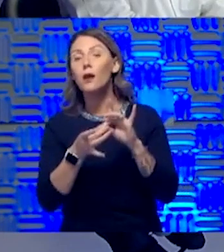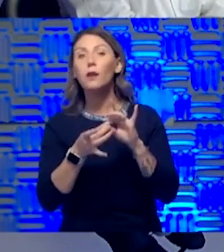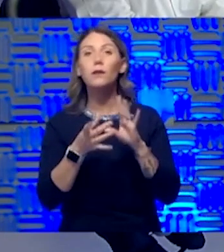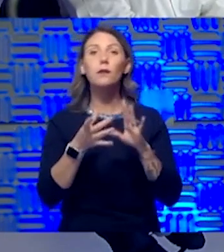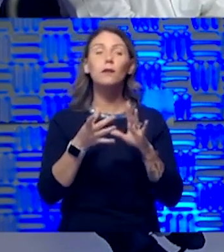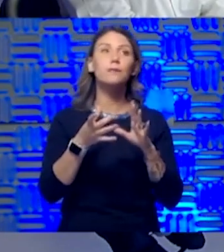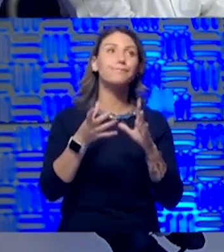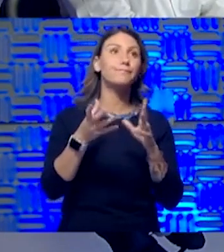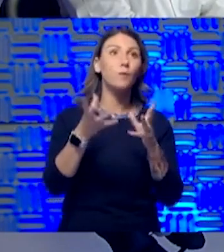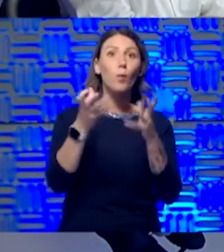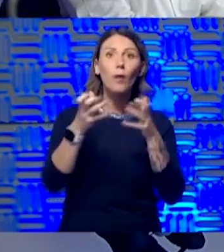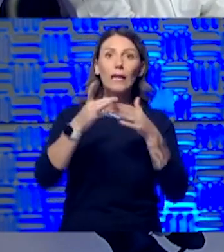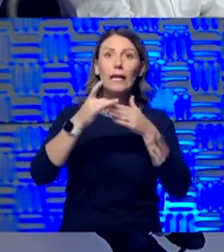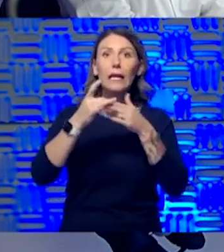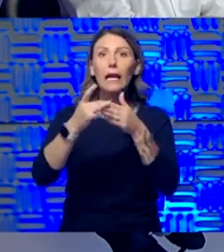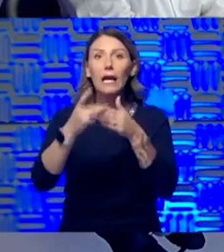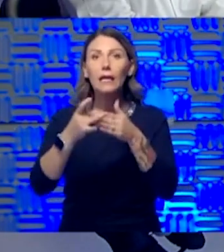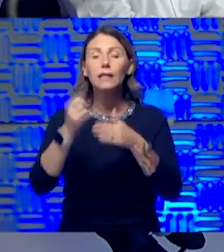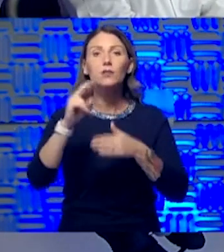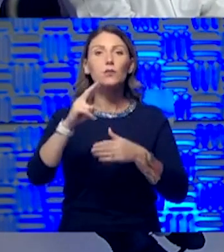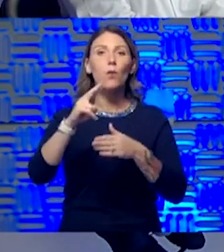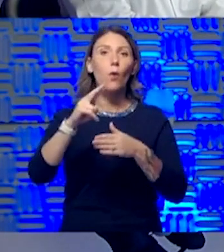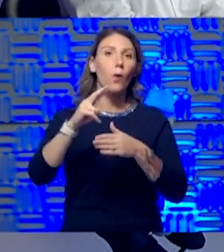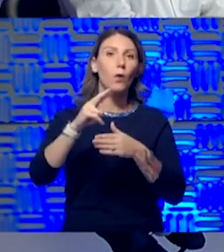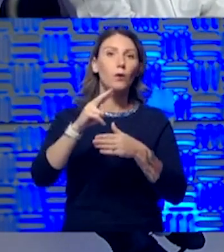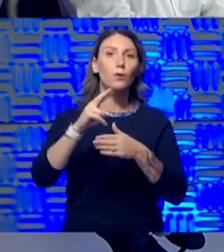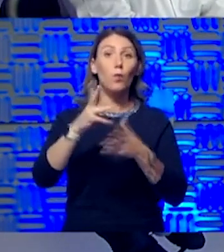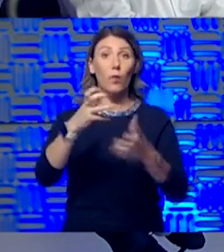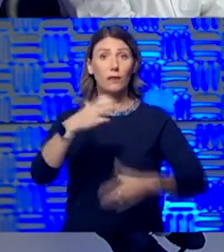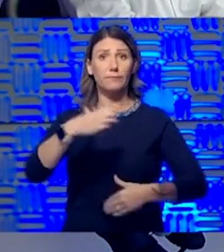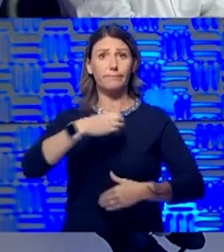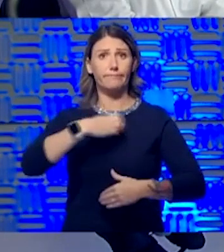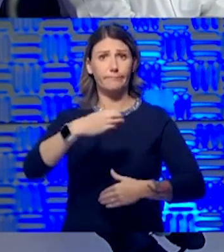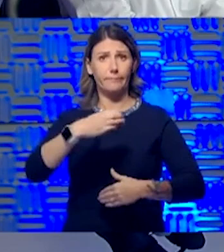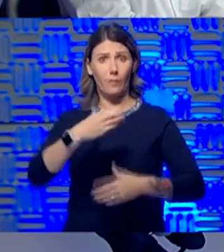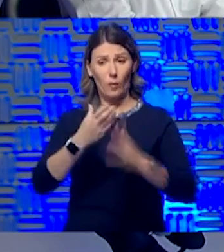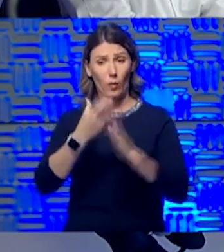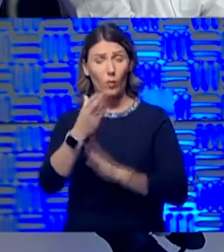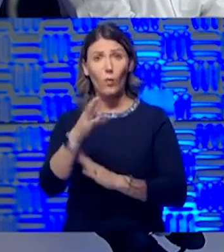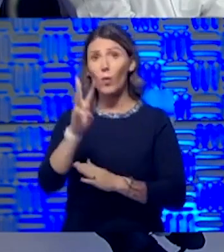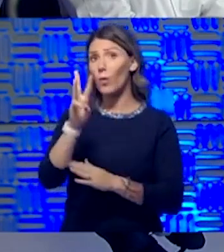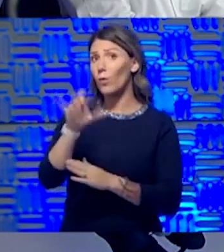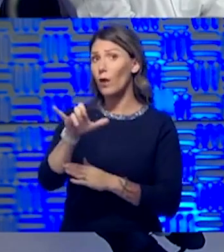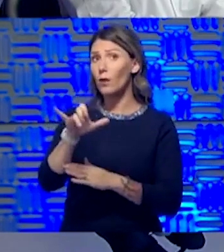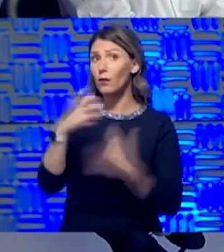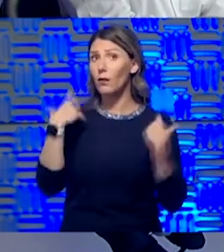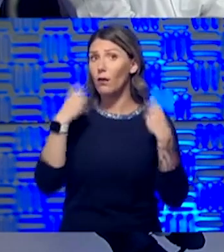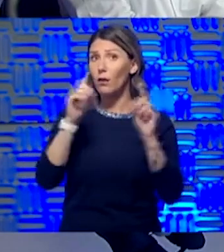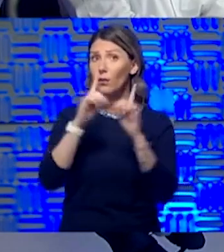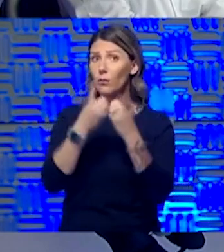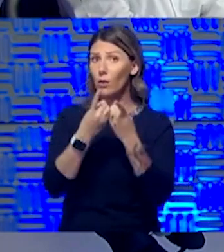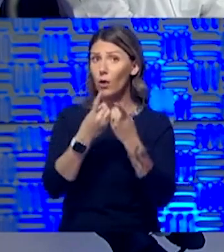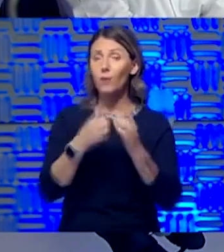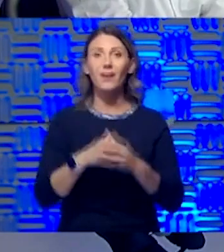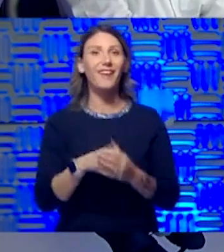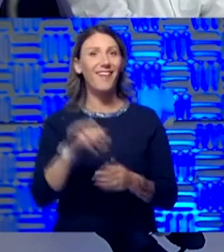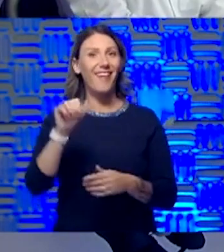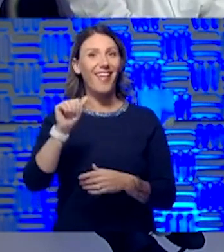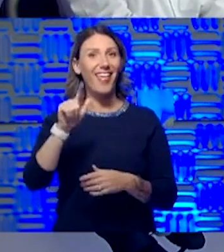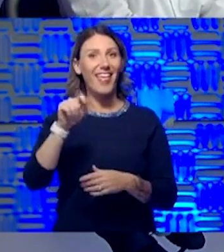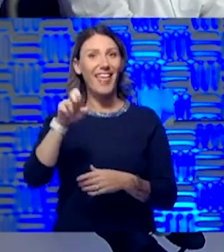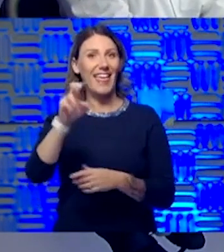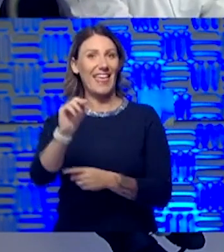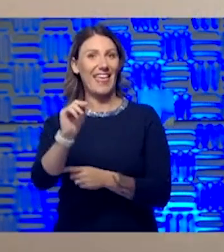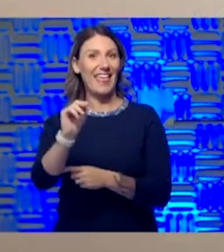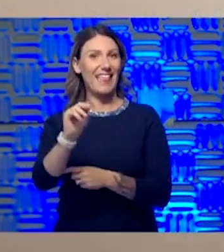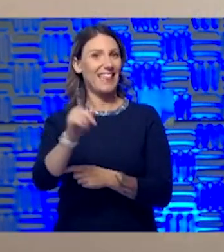guidance or file a complaint, is that through, I assume, the Wyandotte County Health Department? Well, Alan, I think this question is